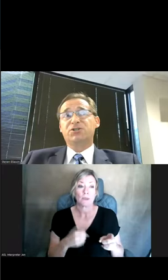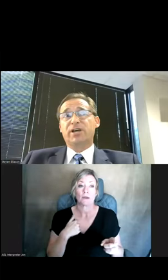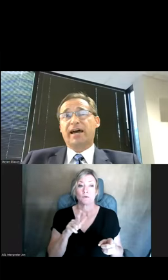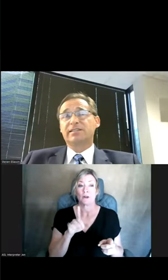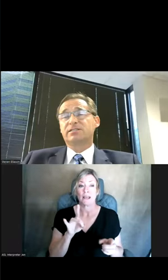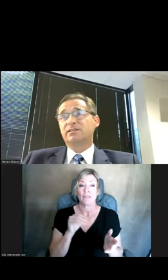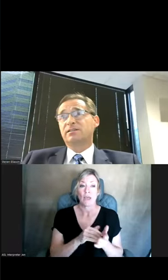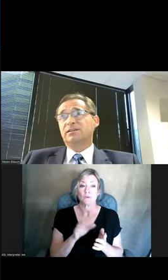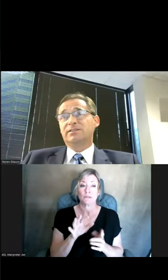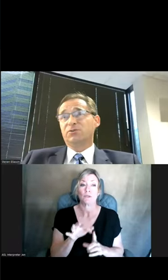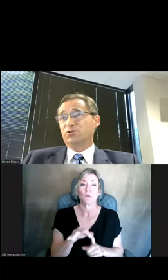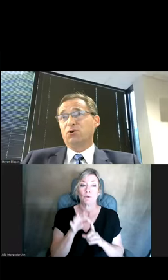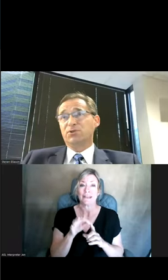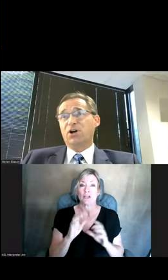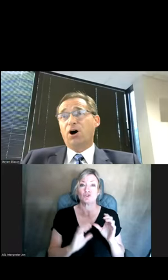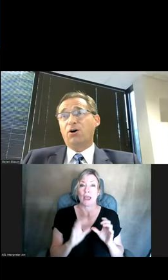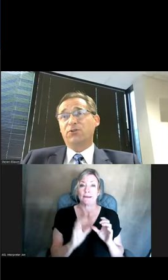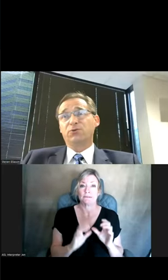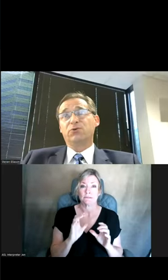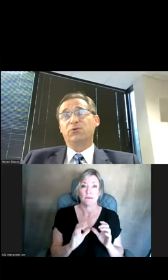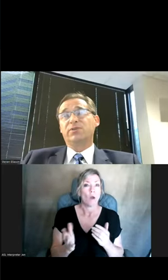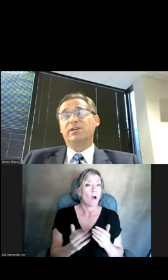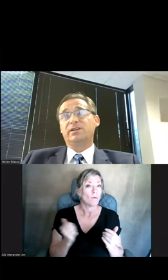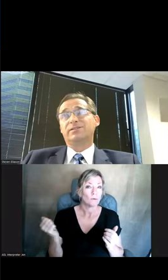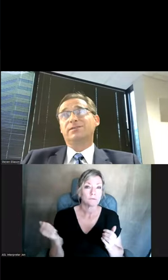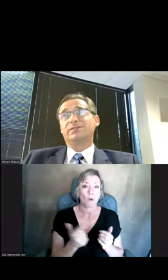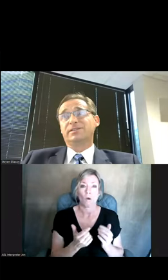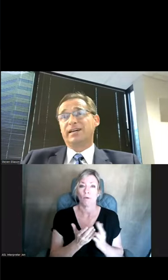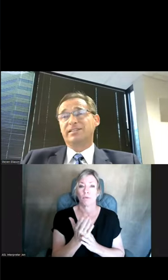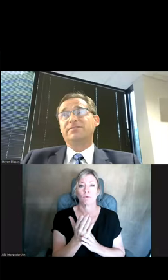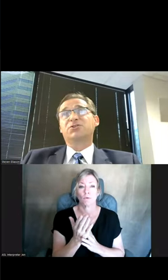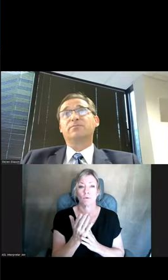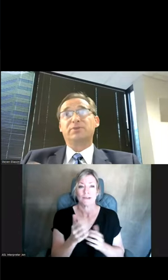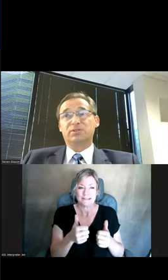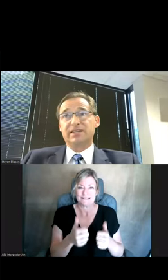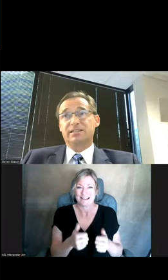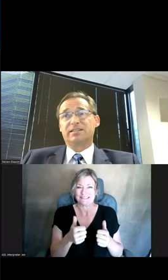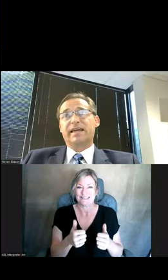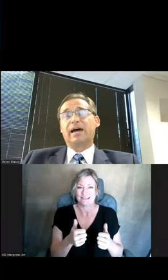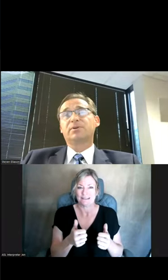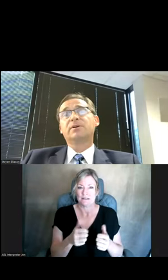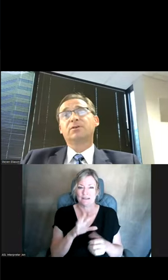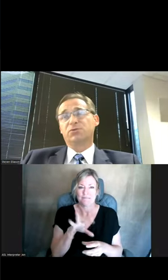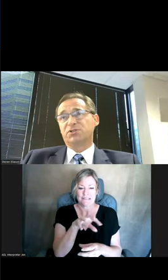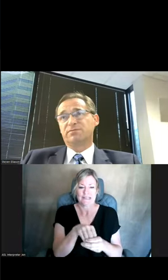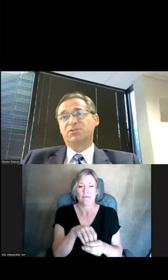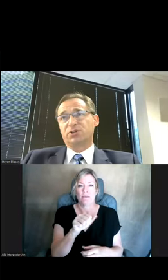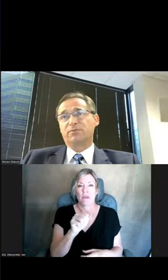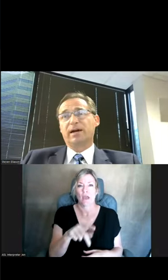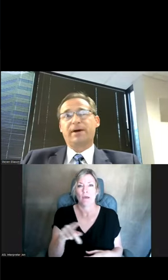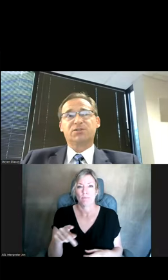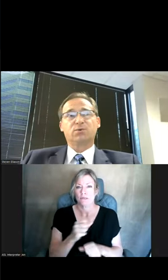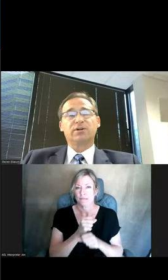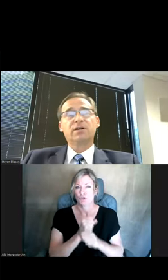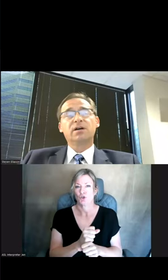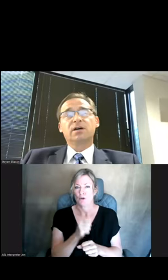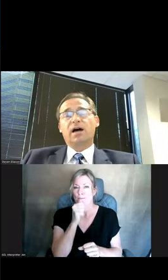unique chats. Those are almost all through the texting feature built into the app, which is secured